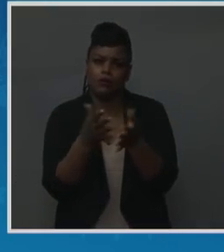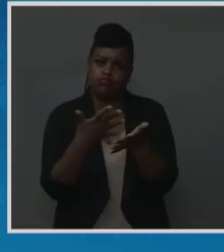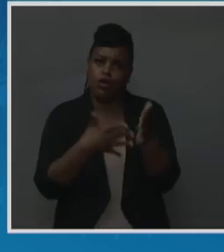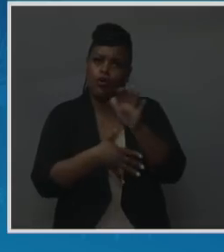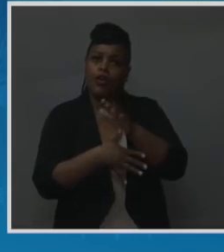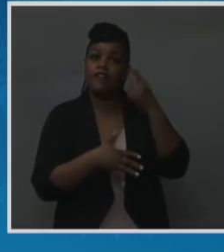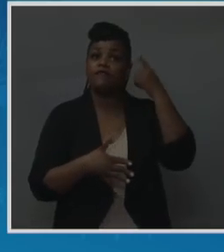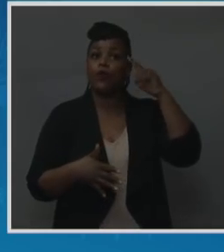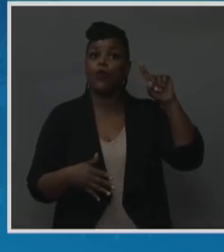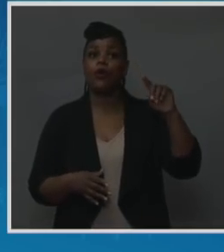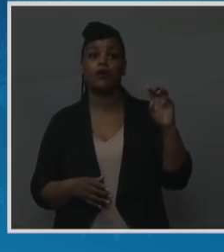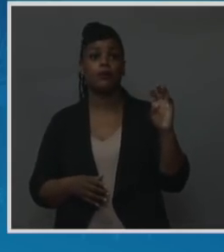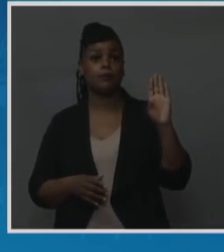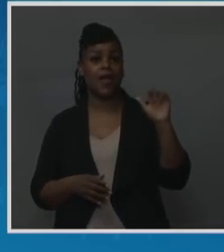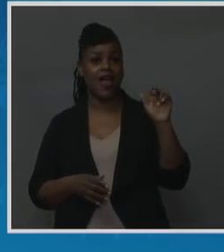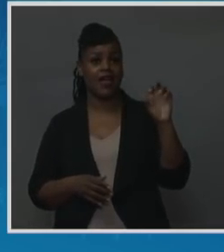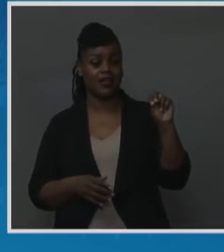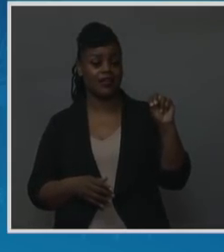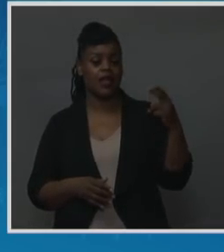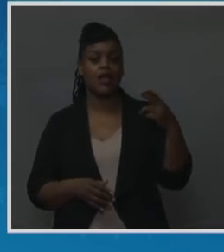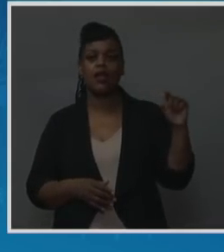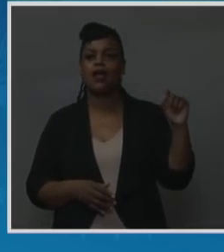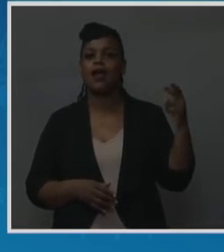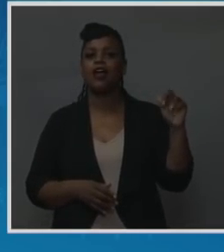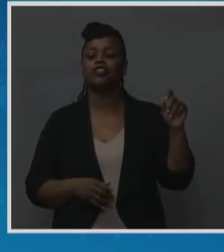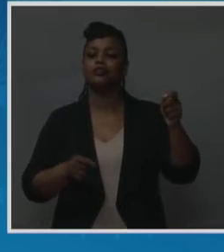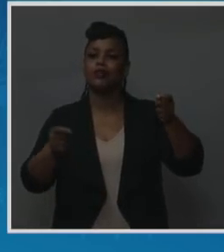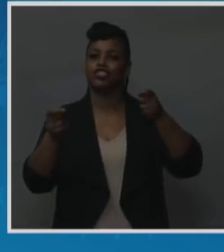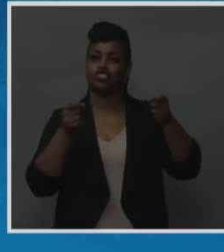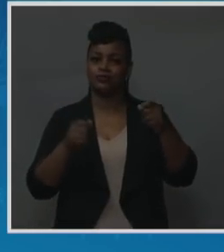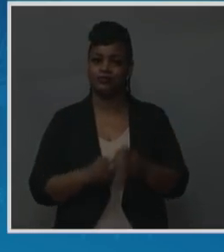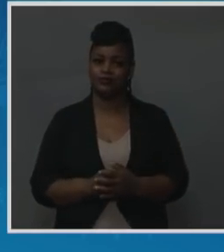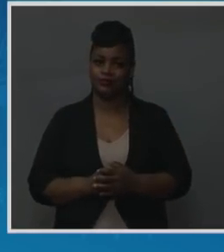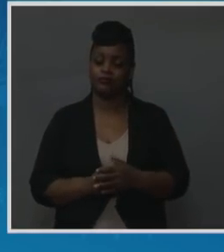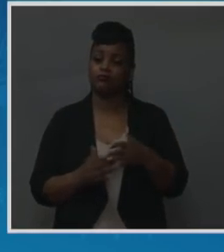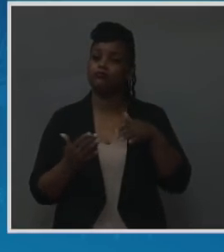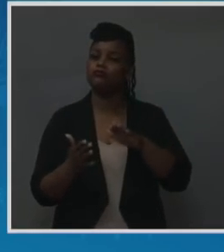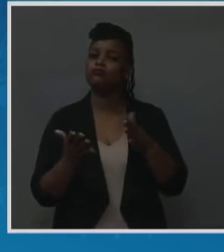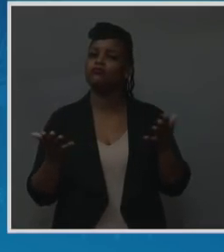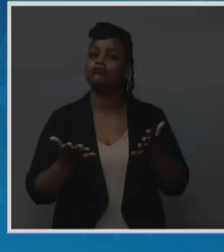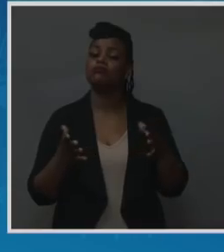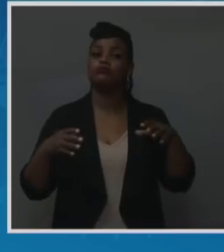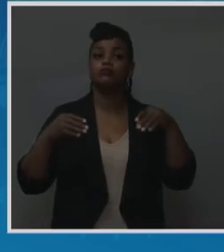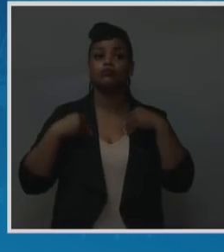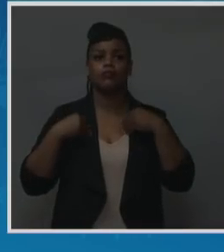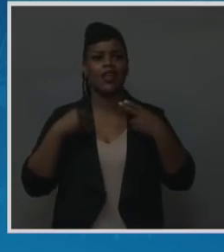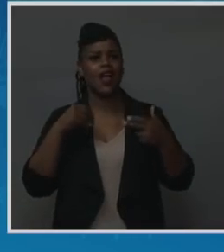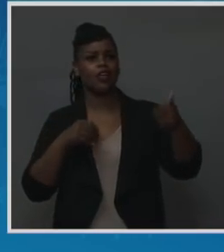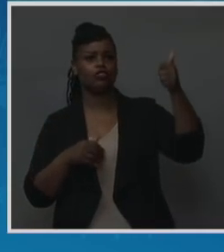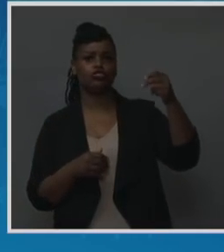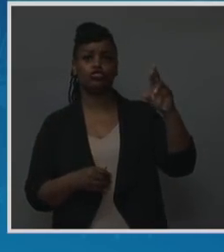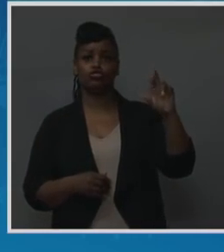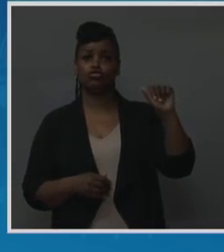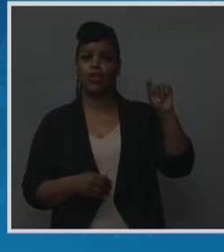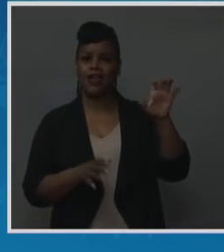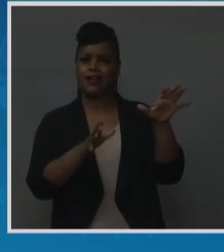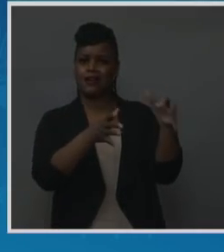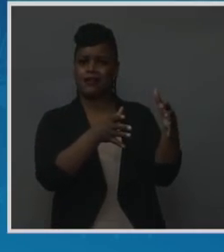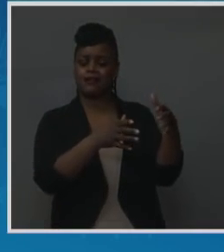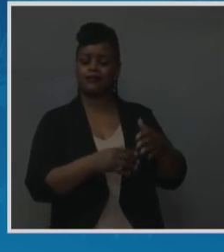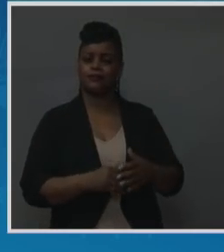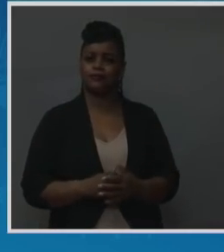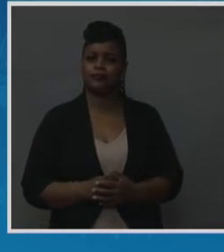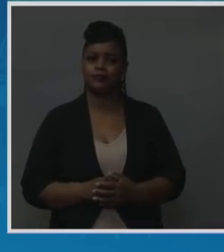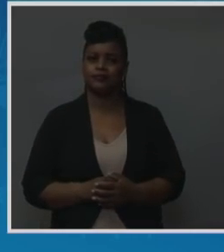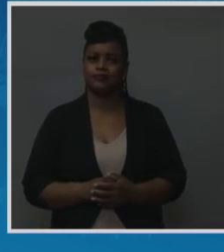Biden-Harris administration, and that is addressing the unacceptably high rate of Black maternal mortality